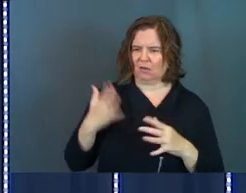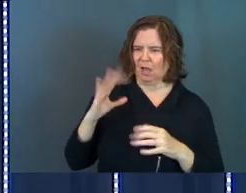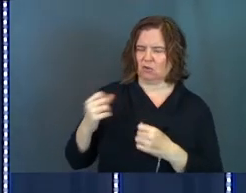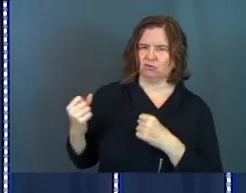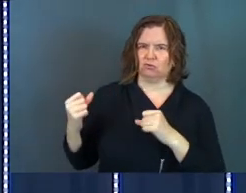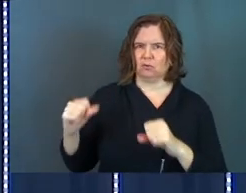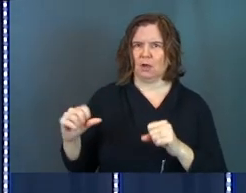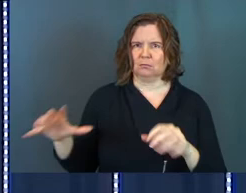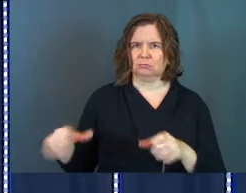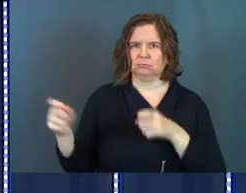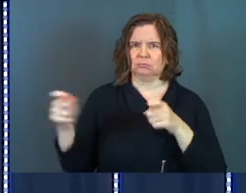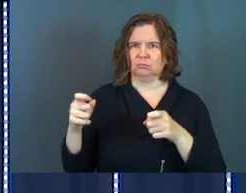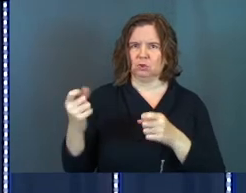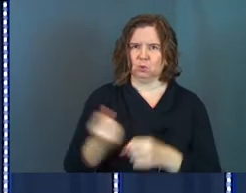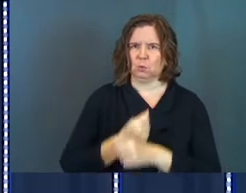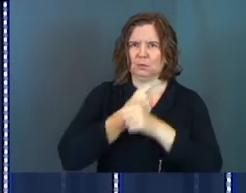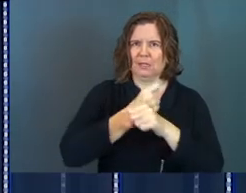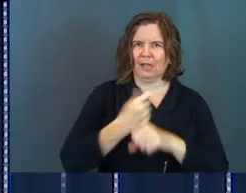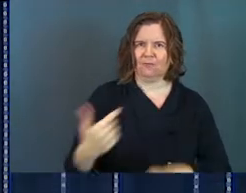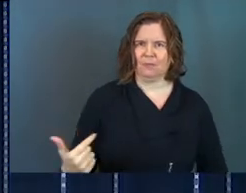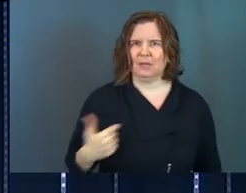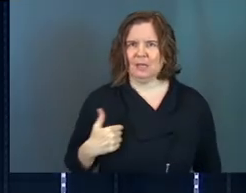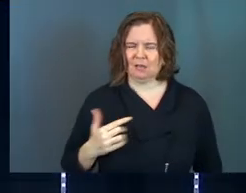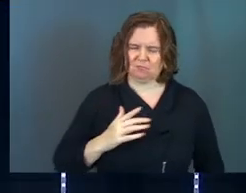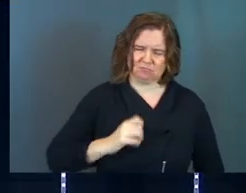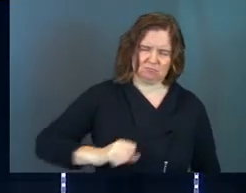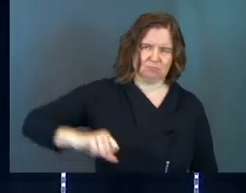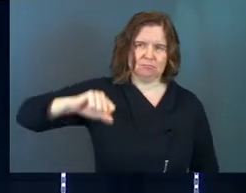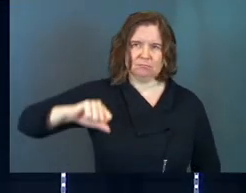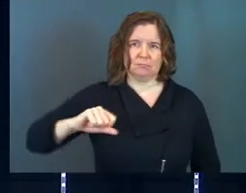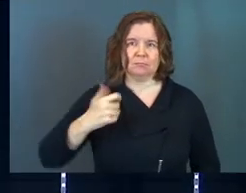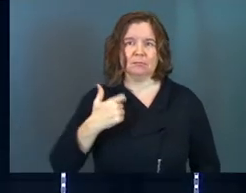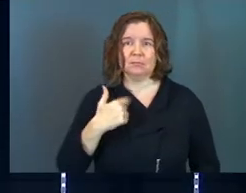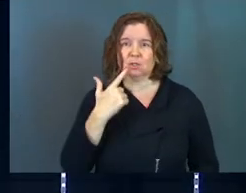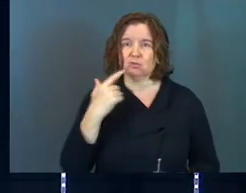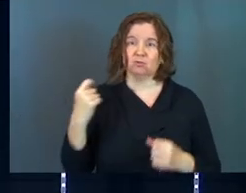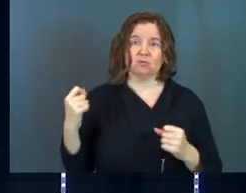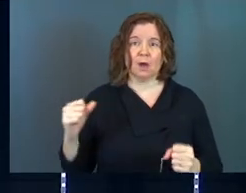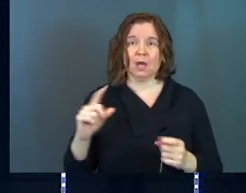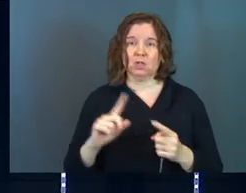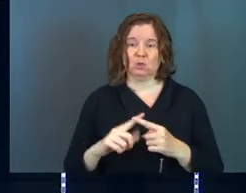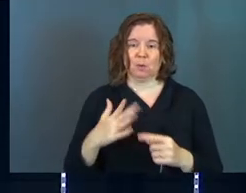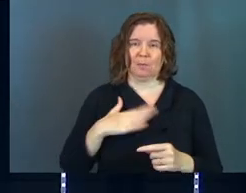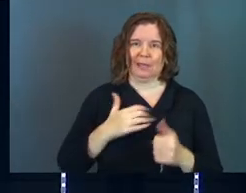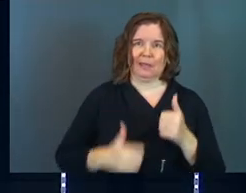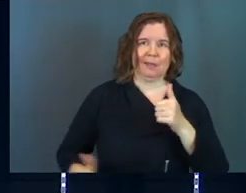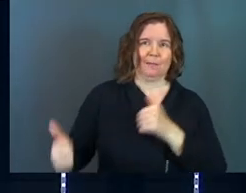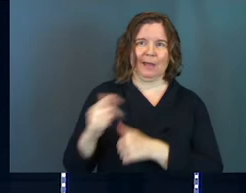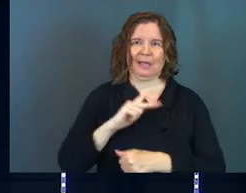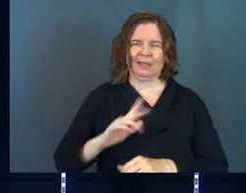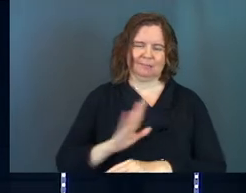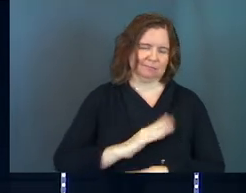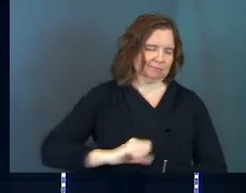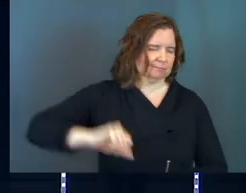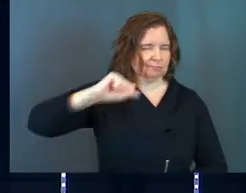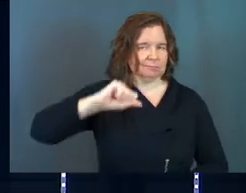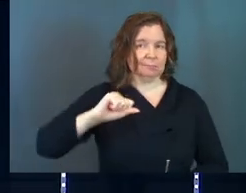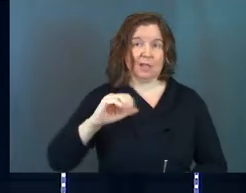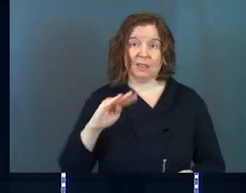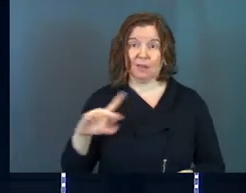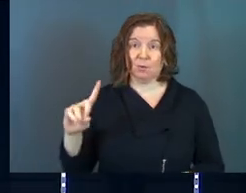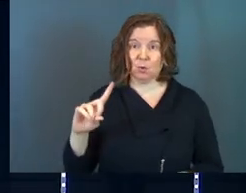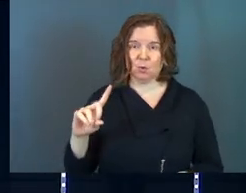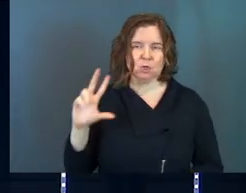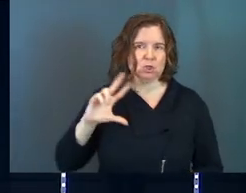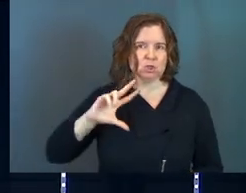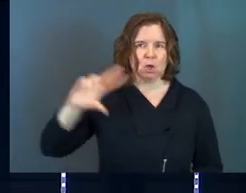try to enslave me? How dare God try to be my king? And their mood